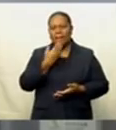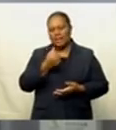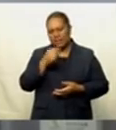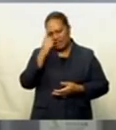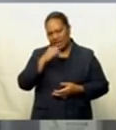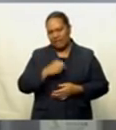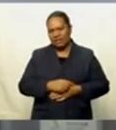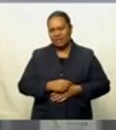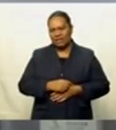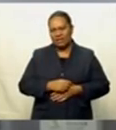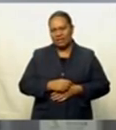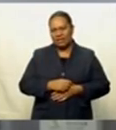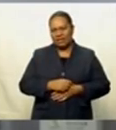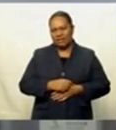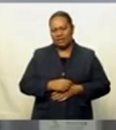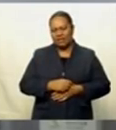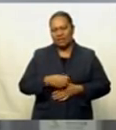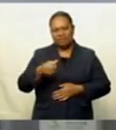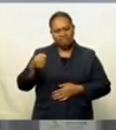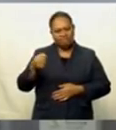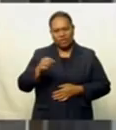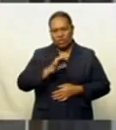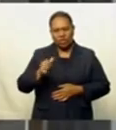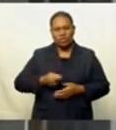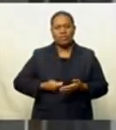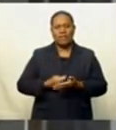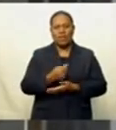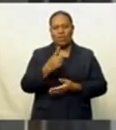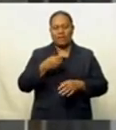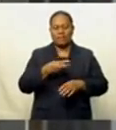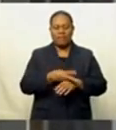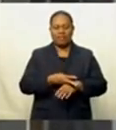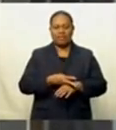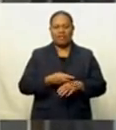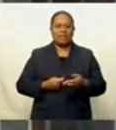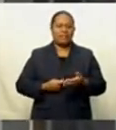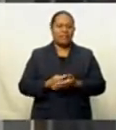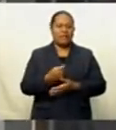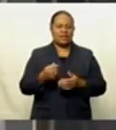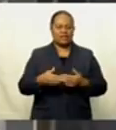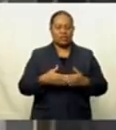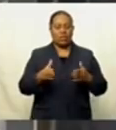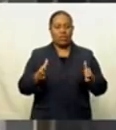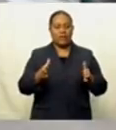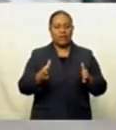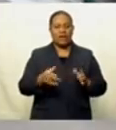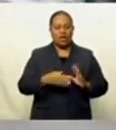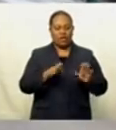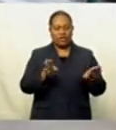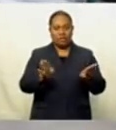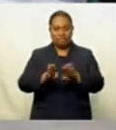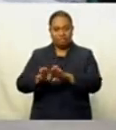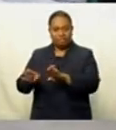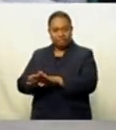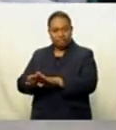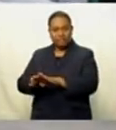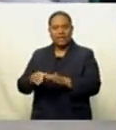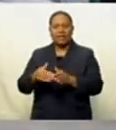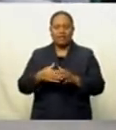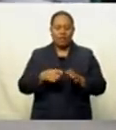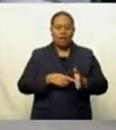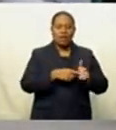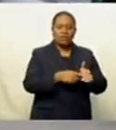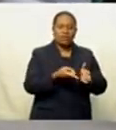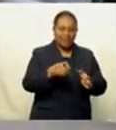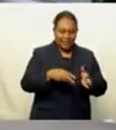like, they should not take the rent for one month. The opening up of the Nandi and Lotoka border is also an advantage for